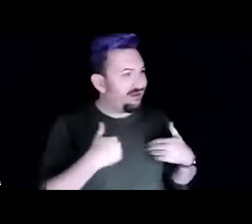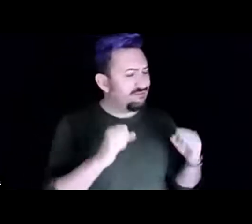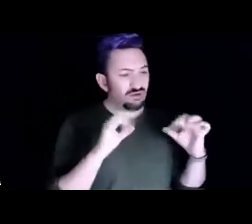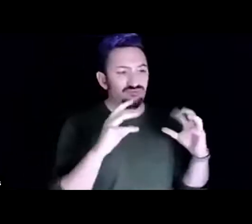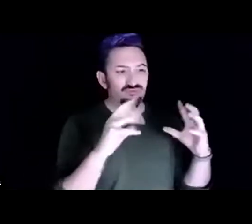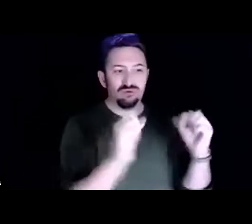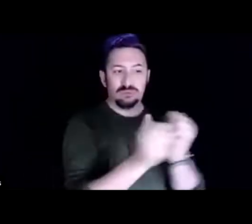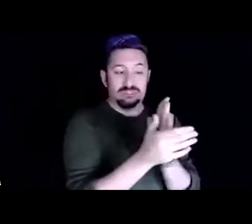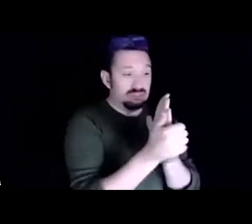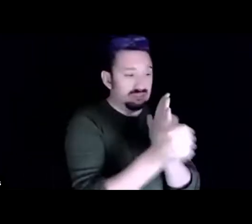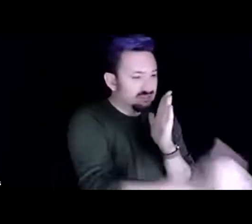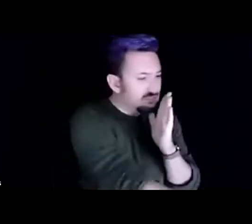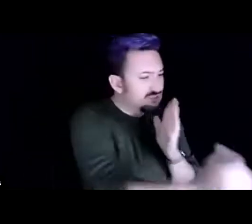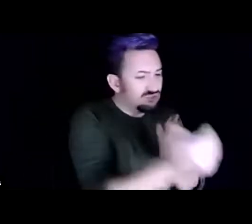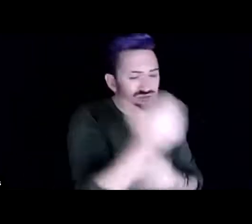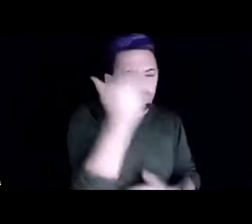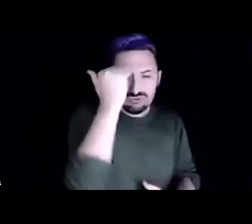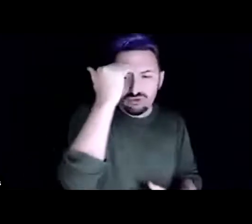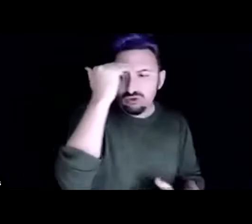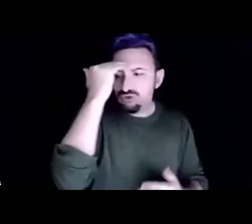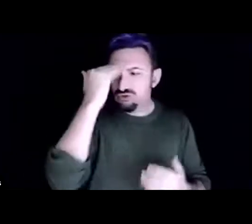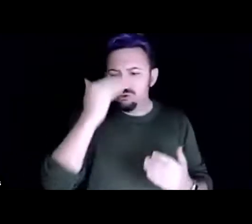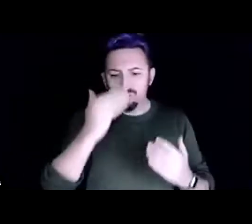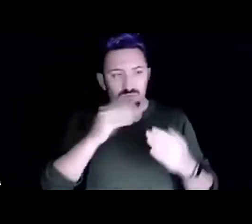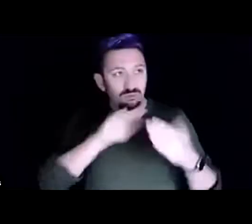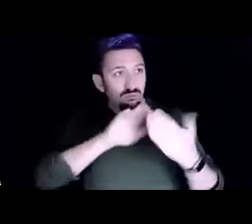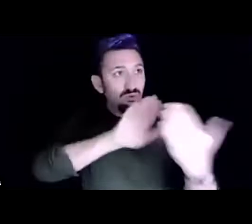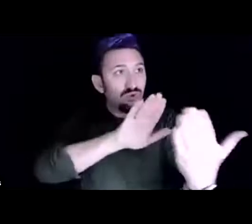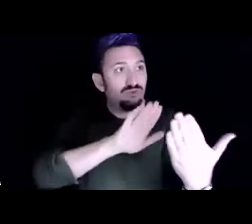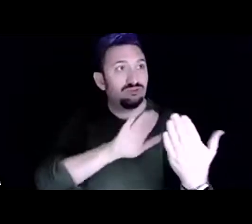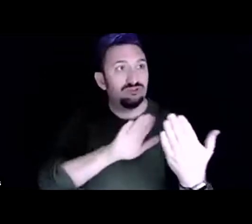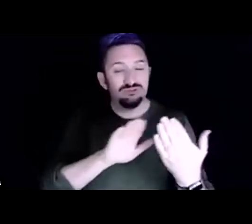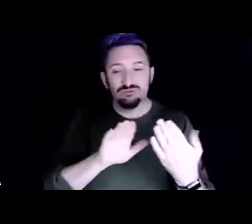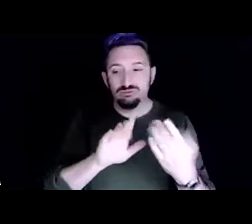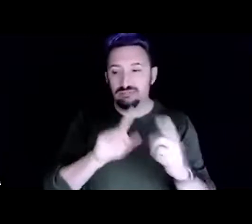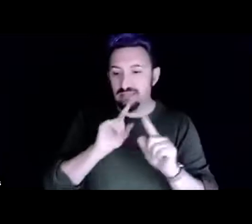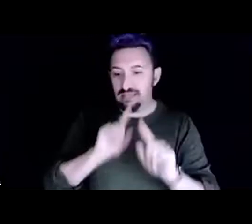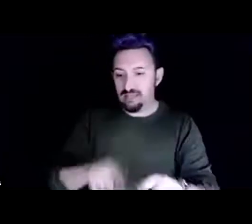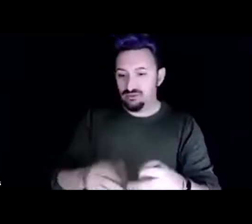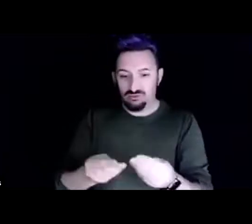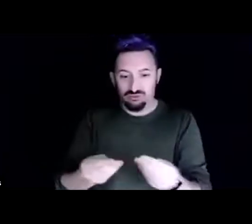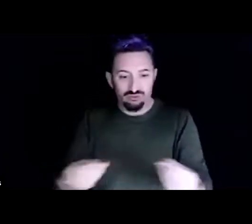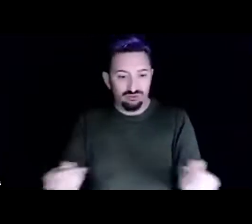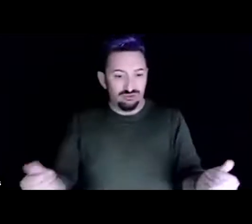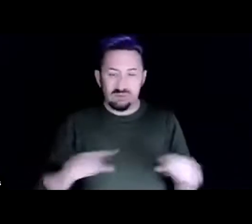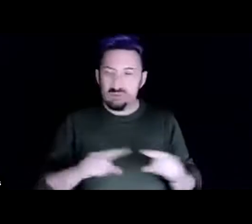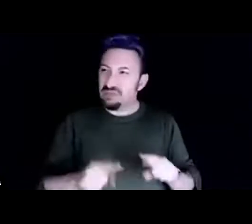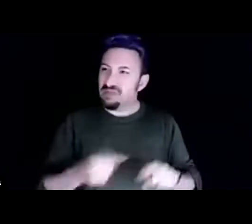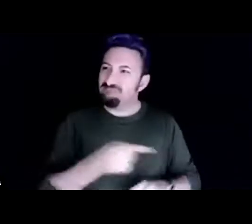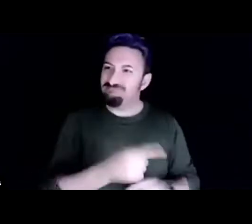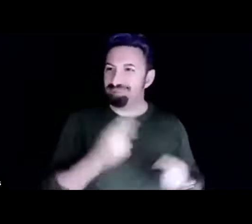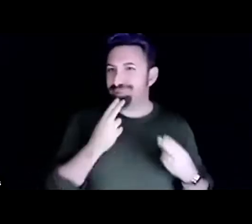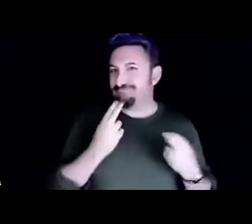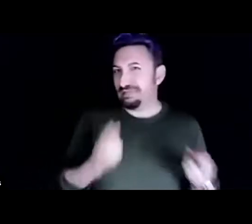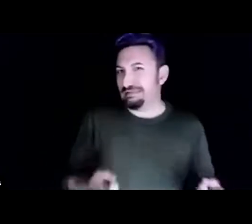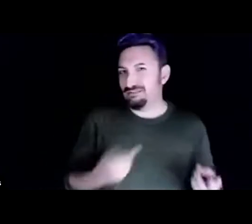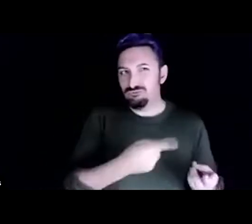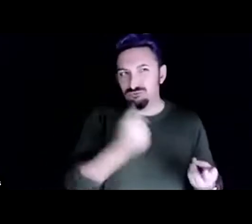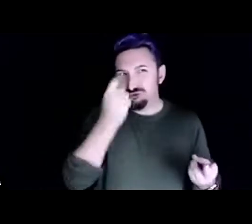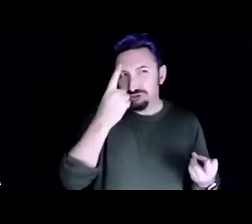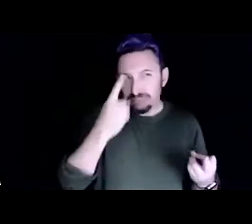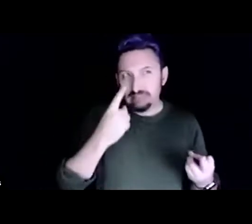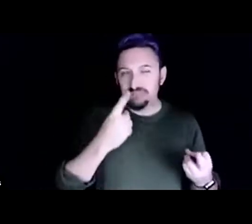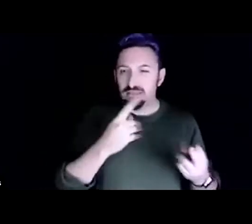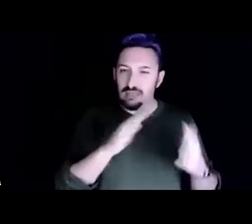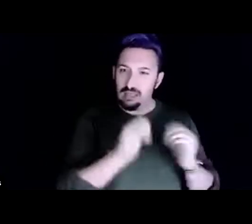answers and solutions. But sometimes they're a little bit naive about the power relations that are keeping them from being put